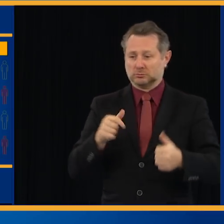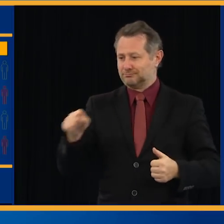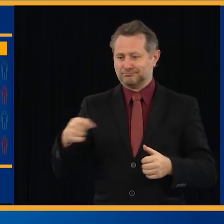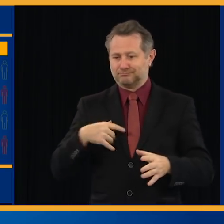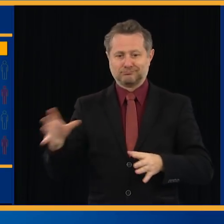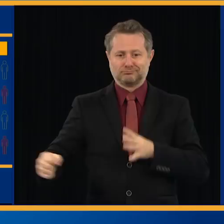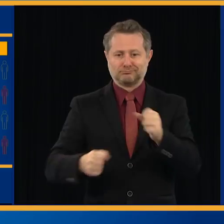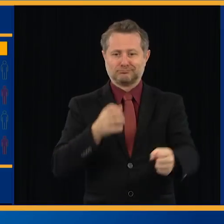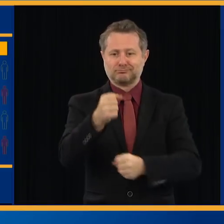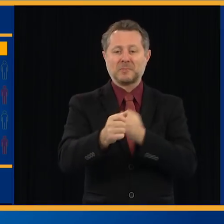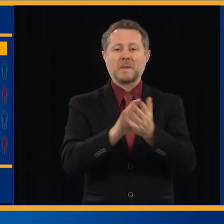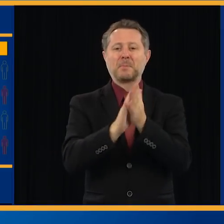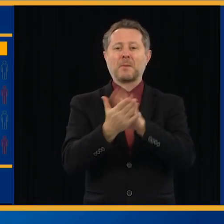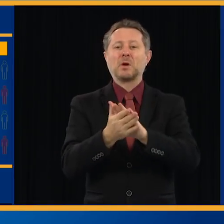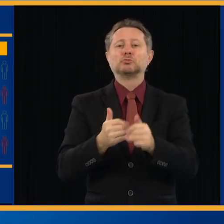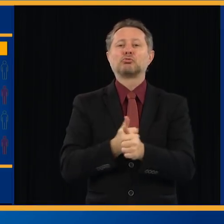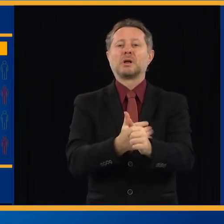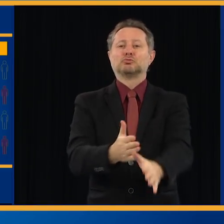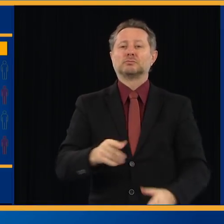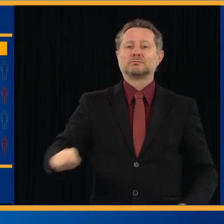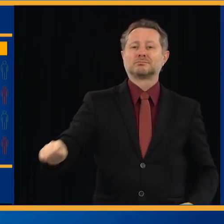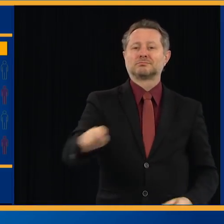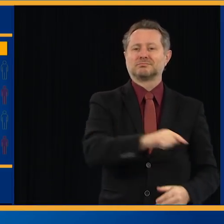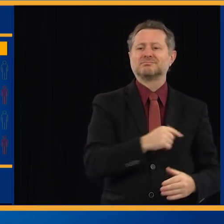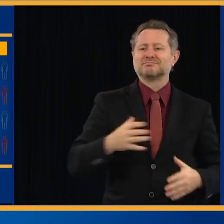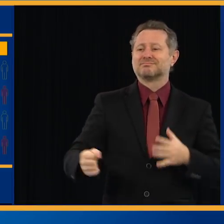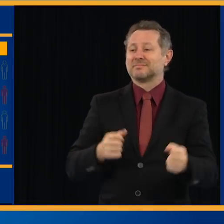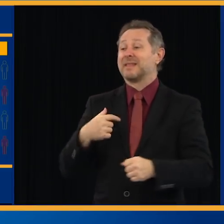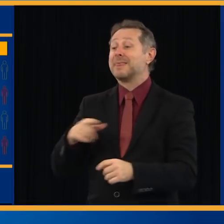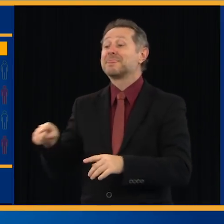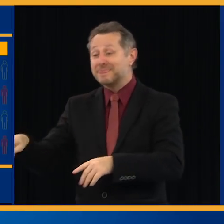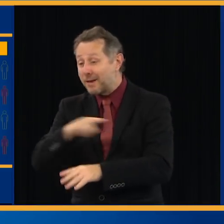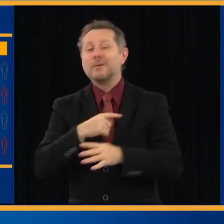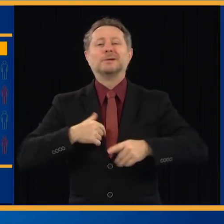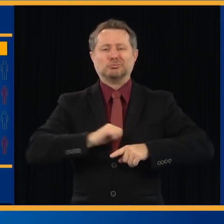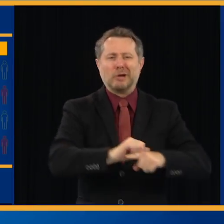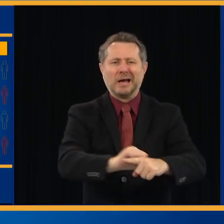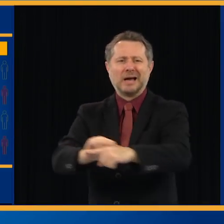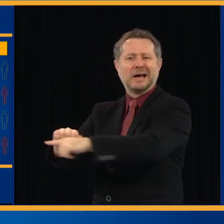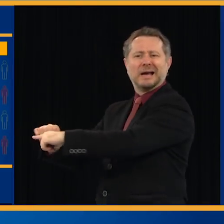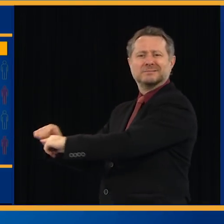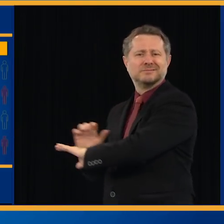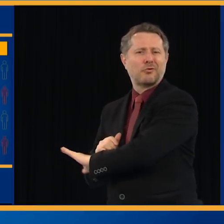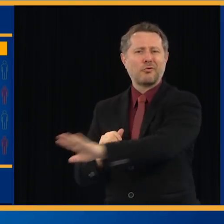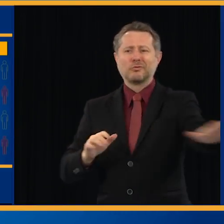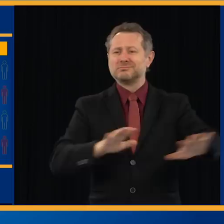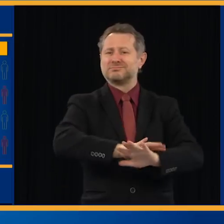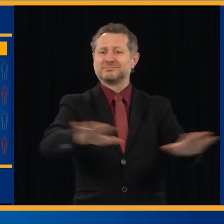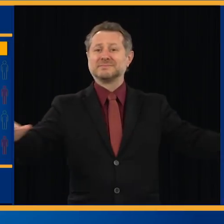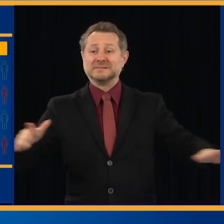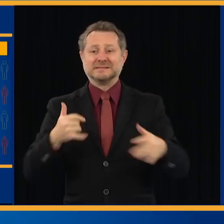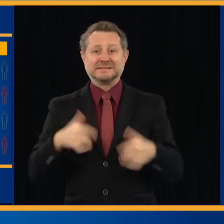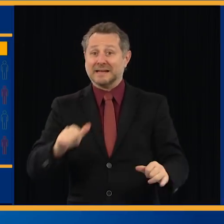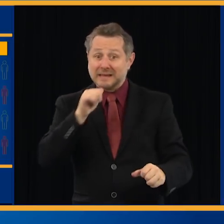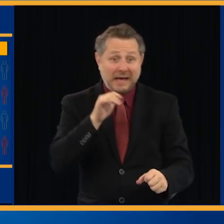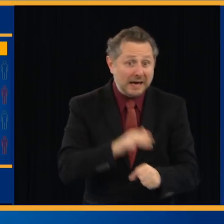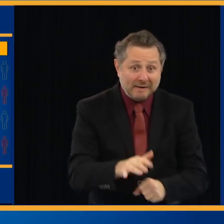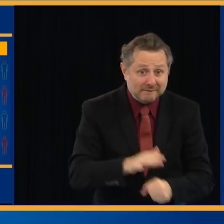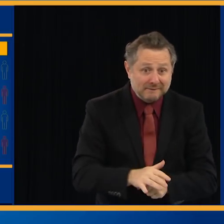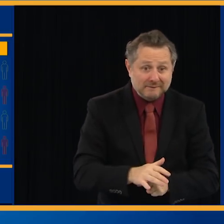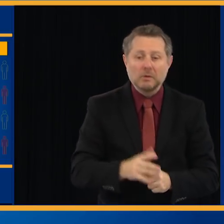and then train them, et cetera? After you go through all of that, if you don't have enough, you're going to have to hire people.